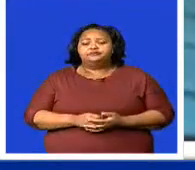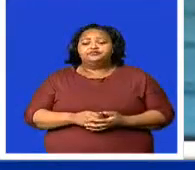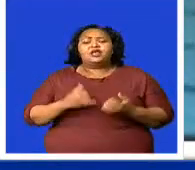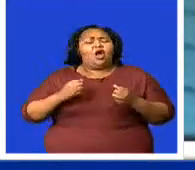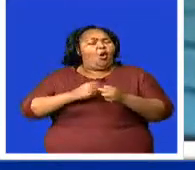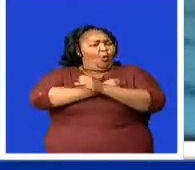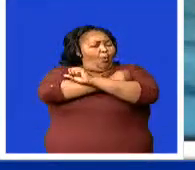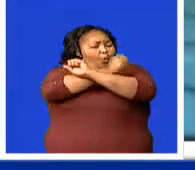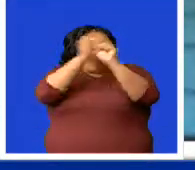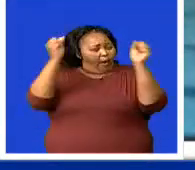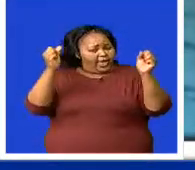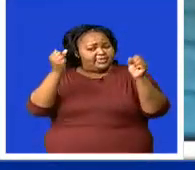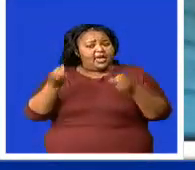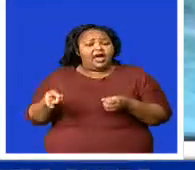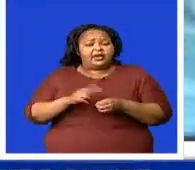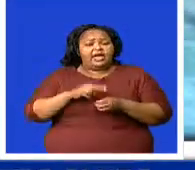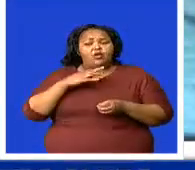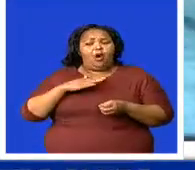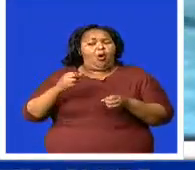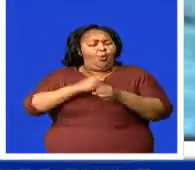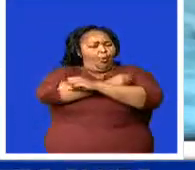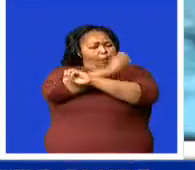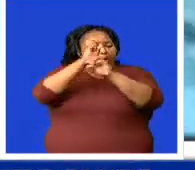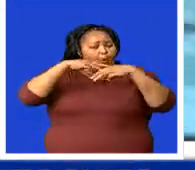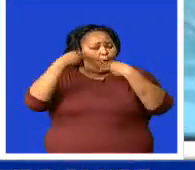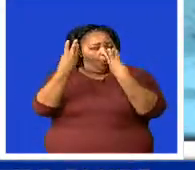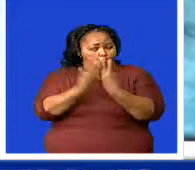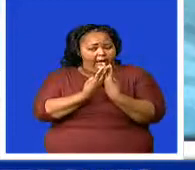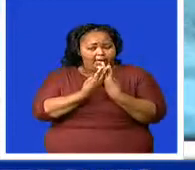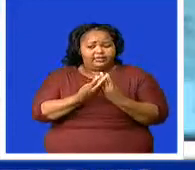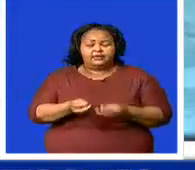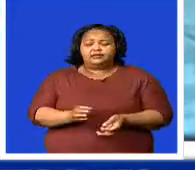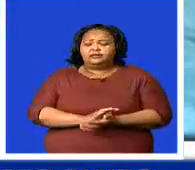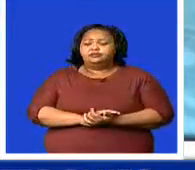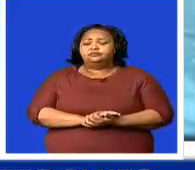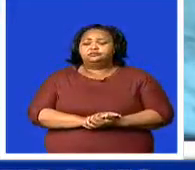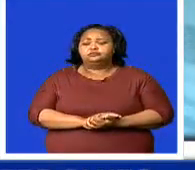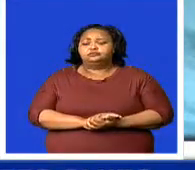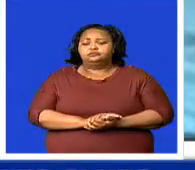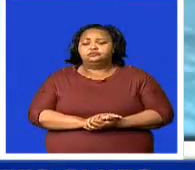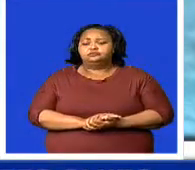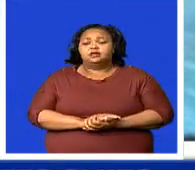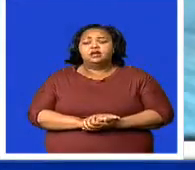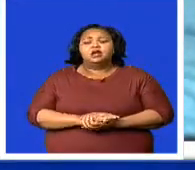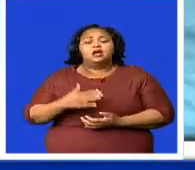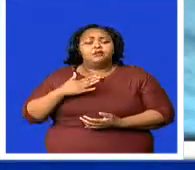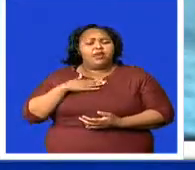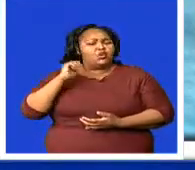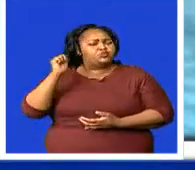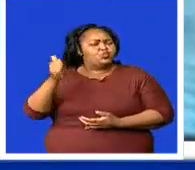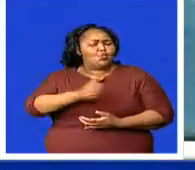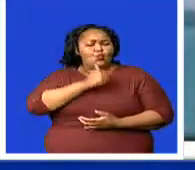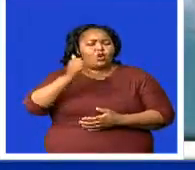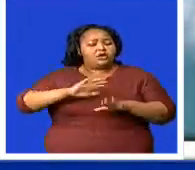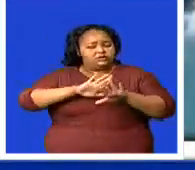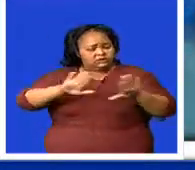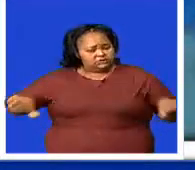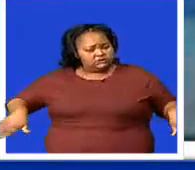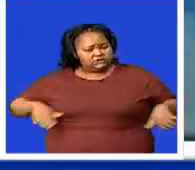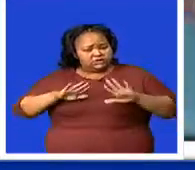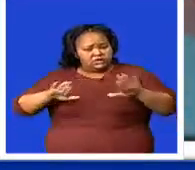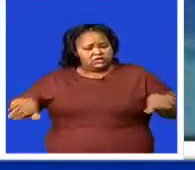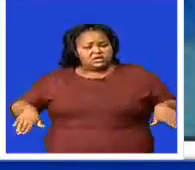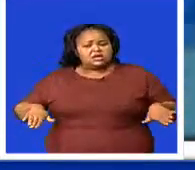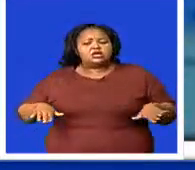try to break the world record. I've been swimming for about nine years and I quite like swimming because it helps me stay